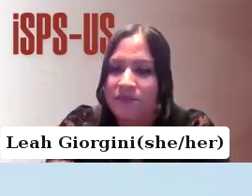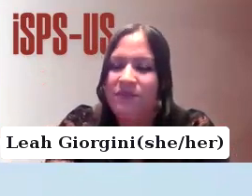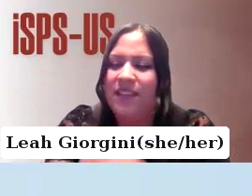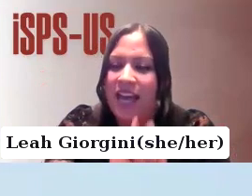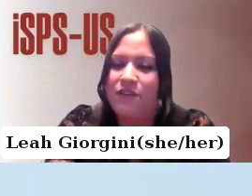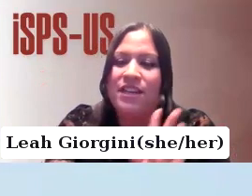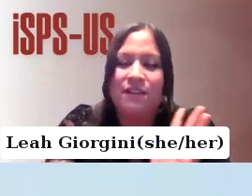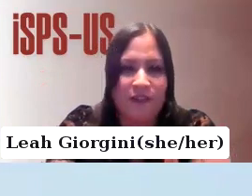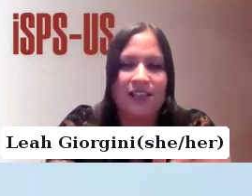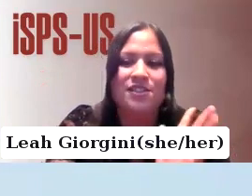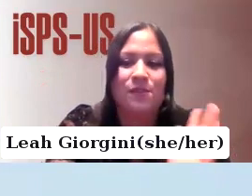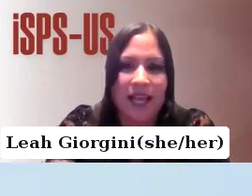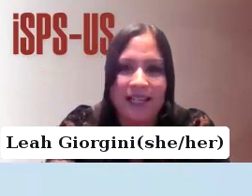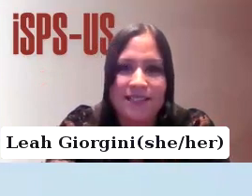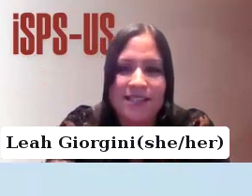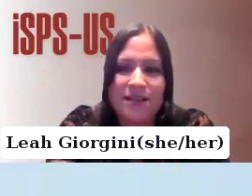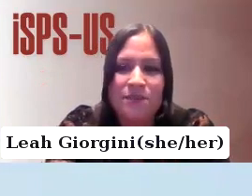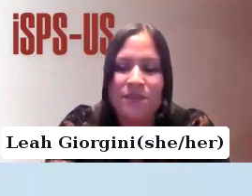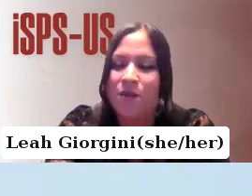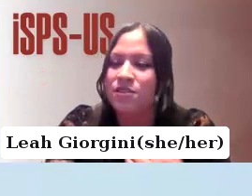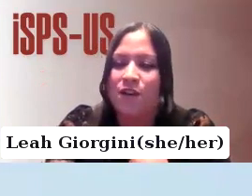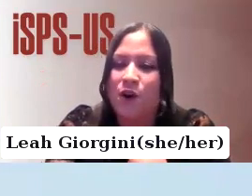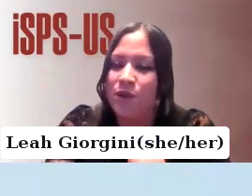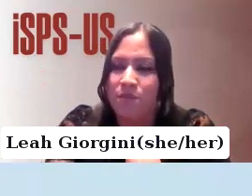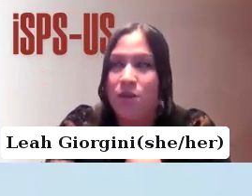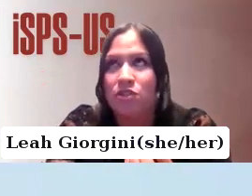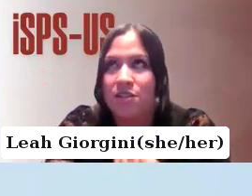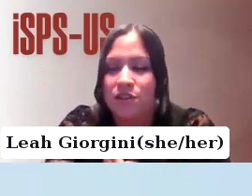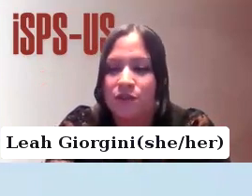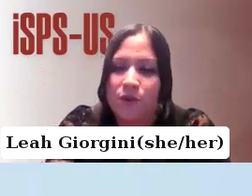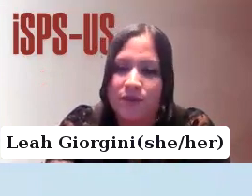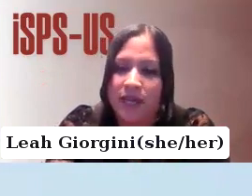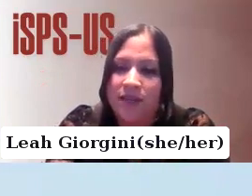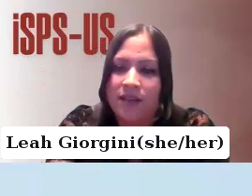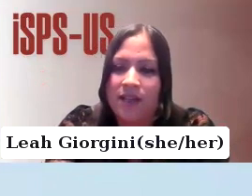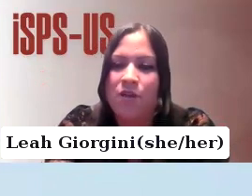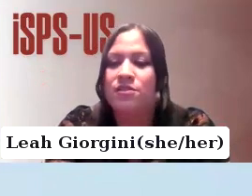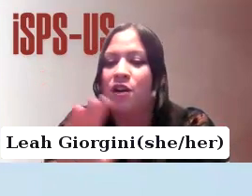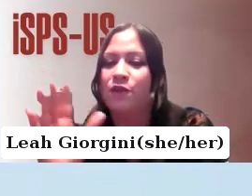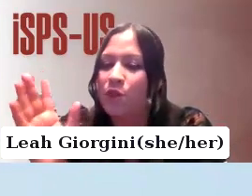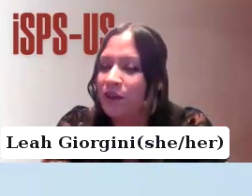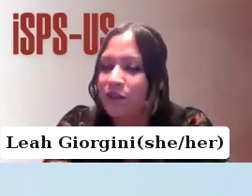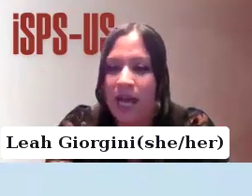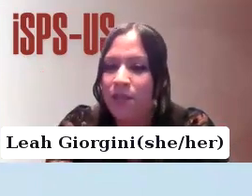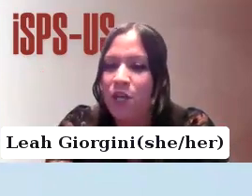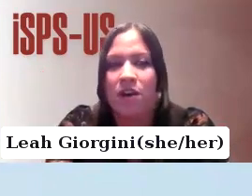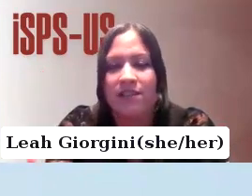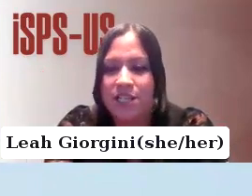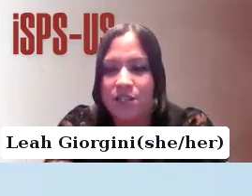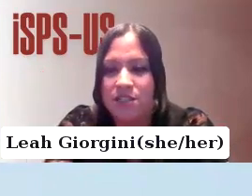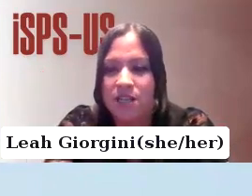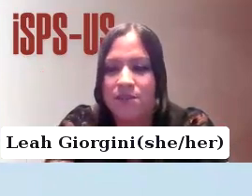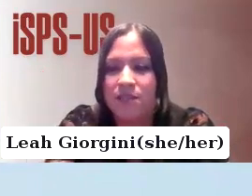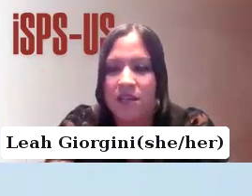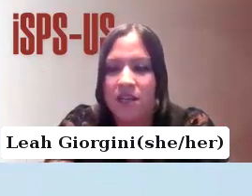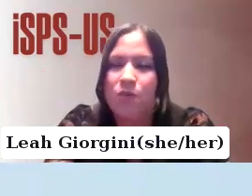everything fell into place it wasn't a fault with me or just a fault with me it wasn't a fault of my family or my